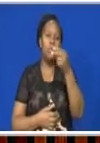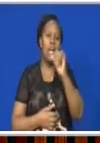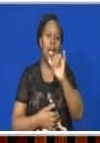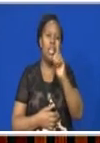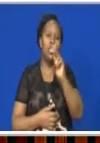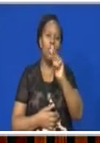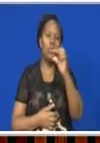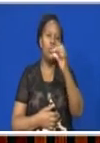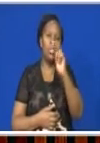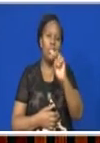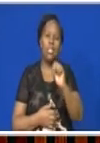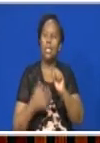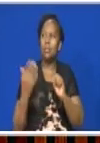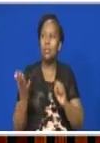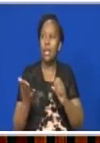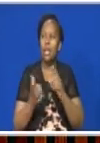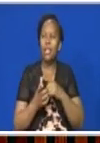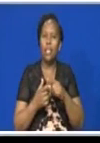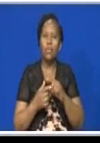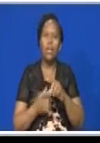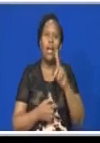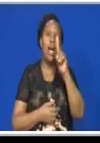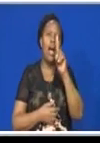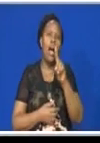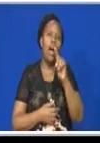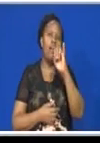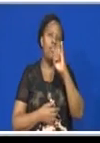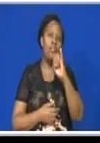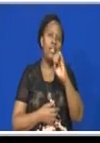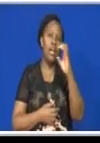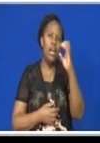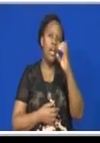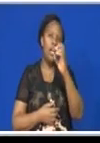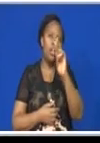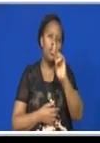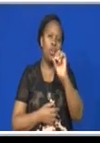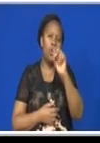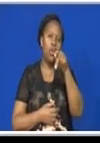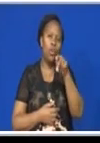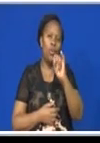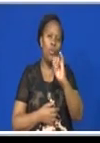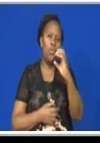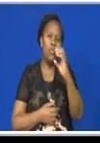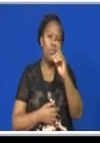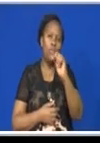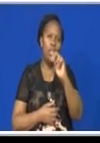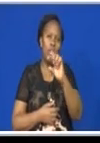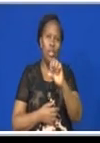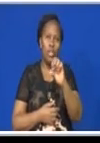then we have dichlorofeno edofeno. We have DCPIP